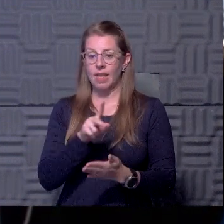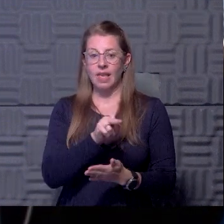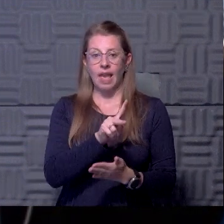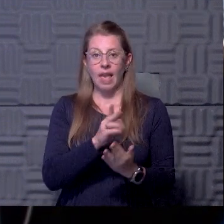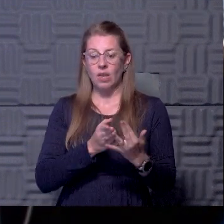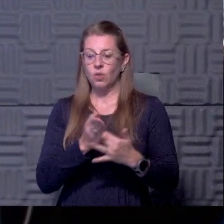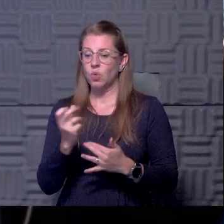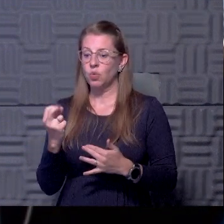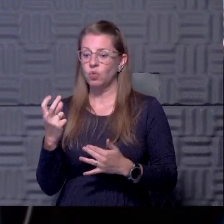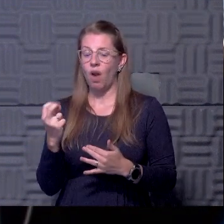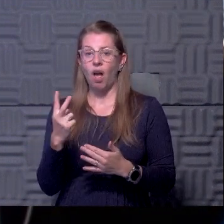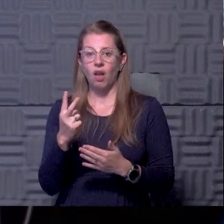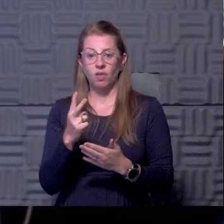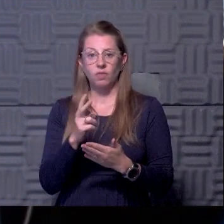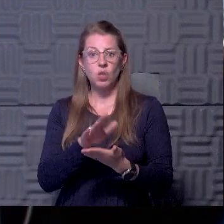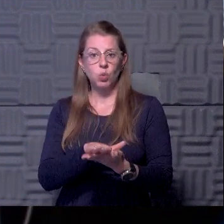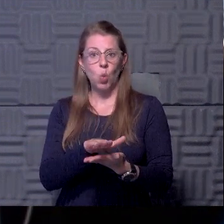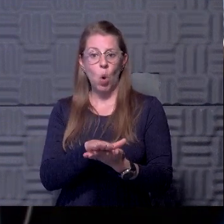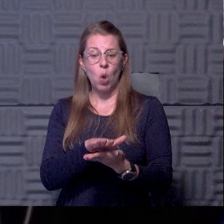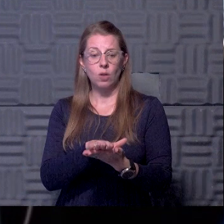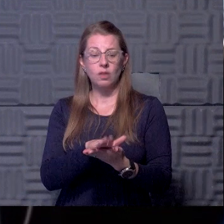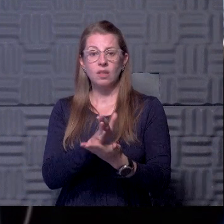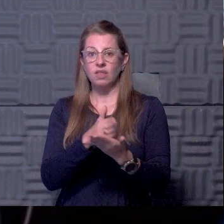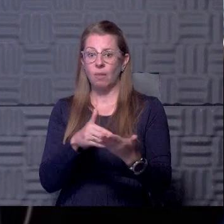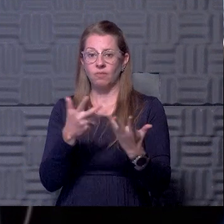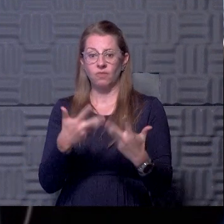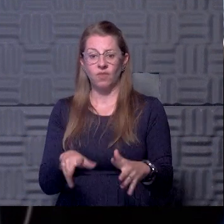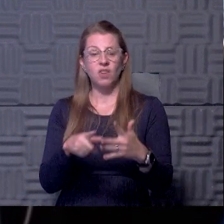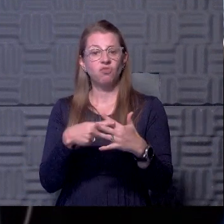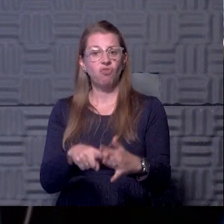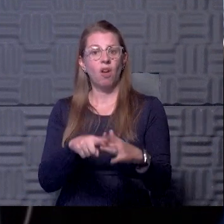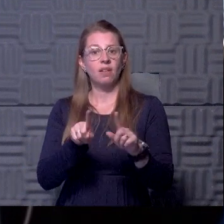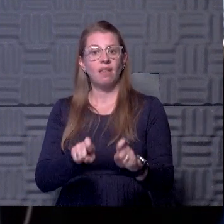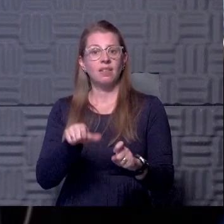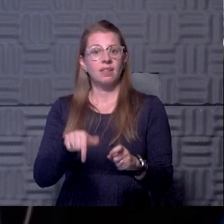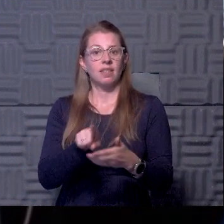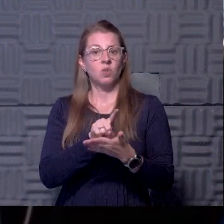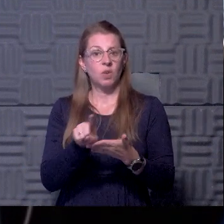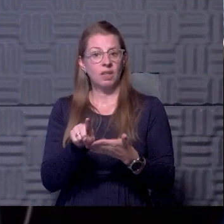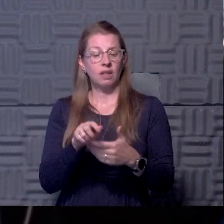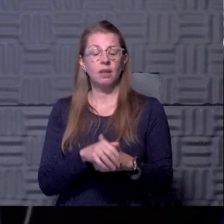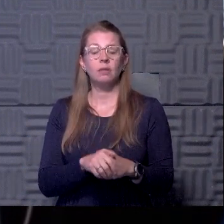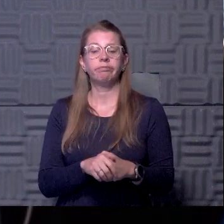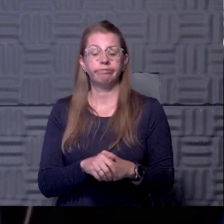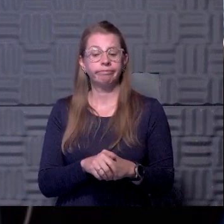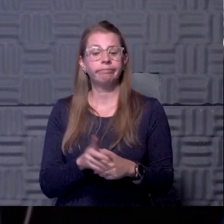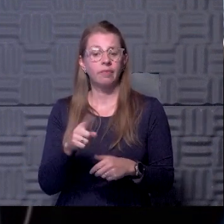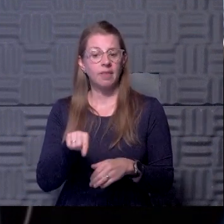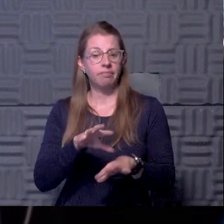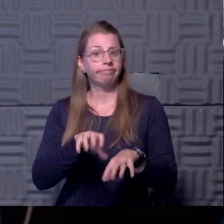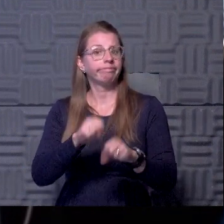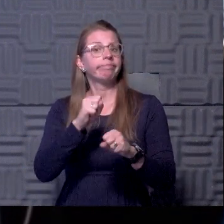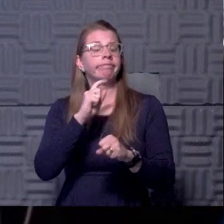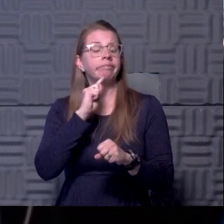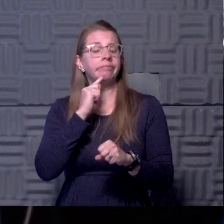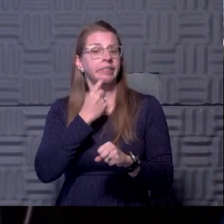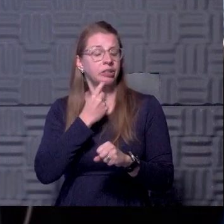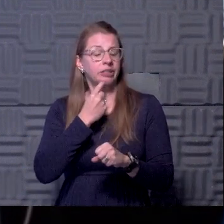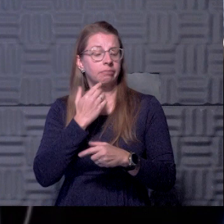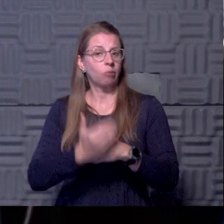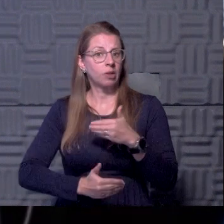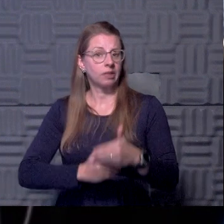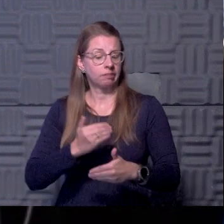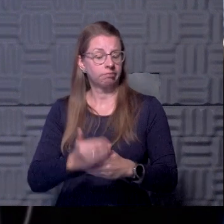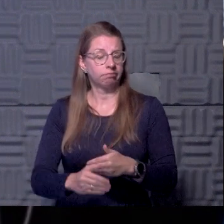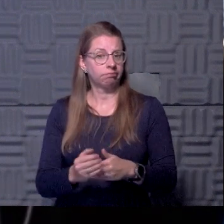schools, several of which have already kicked off, uh, testing this week. They're taking it very seriously. Um, and, and